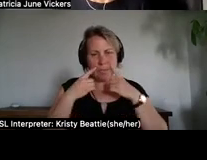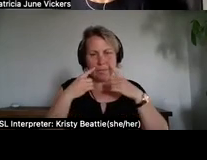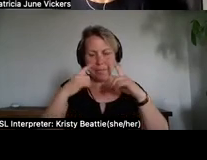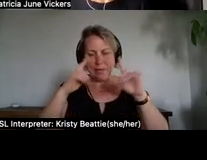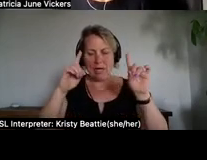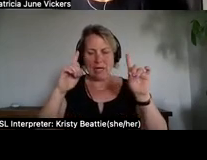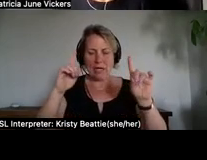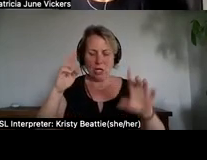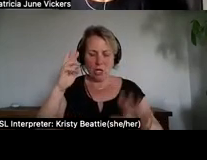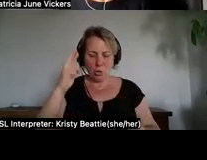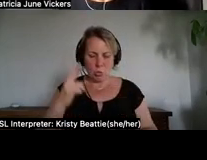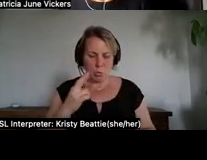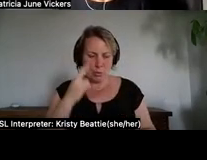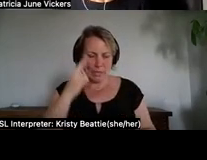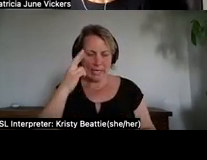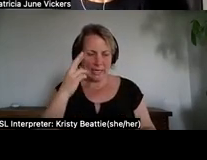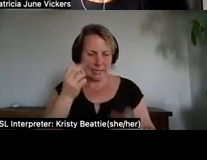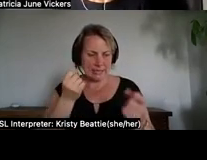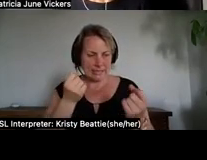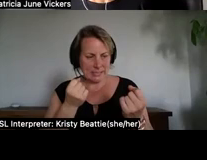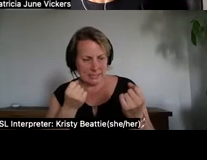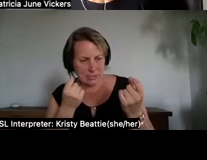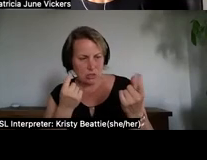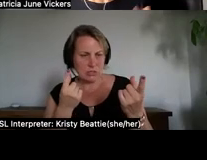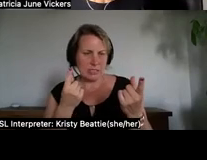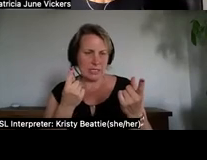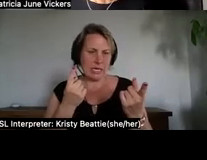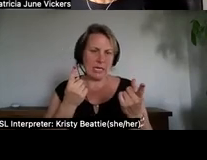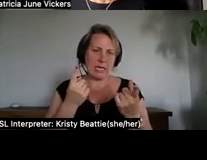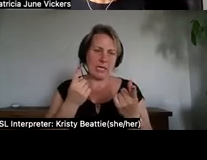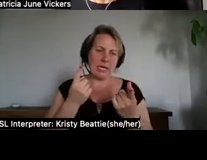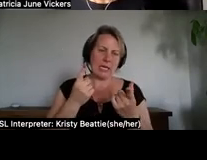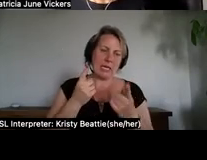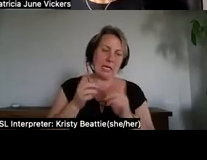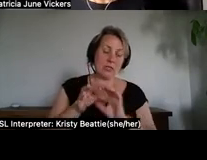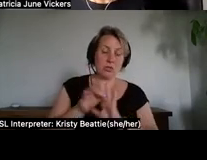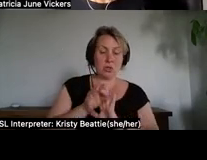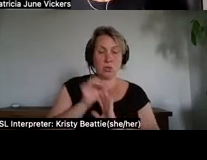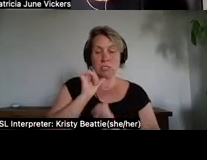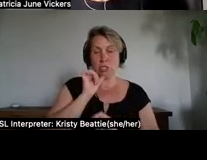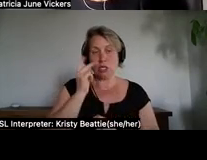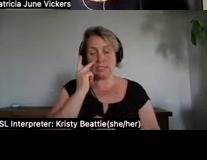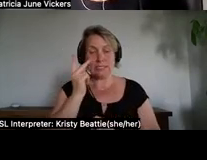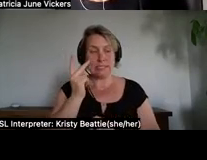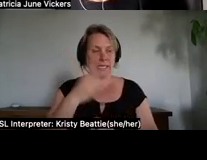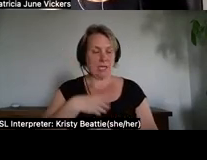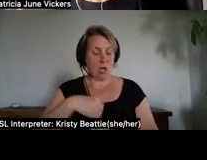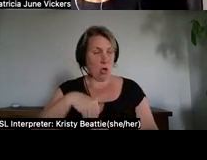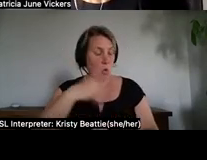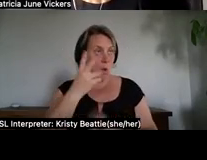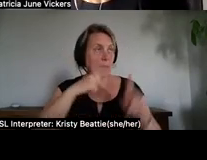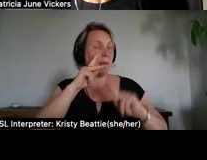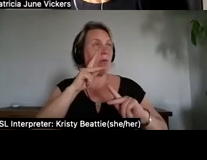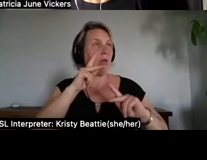conditioning and to choose not to see white people as inferior or people who